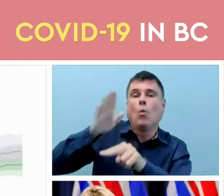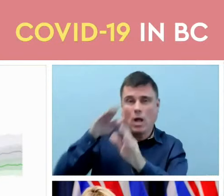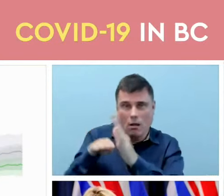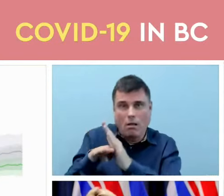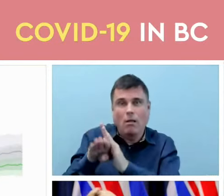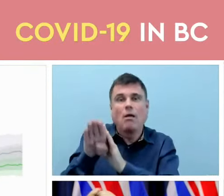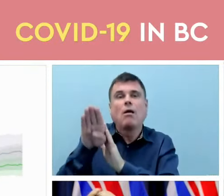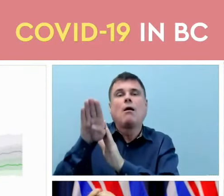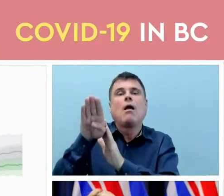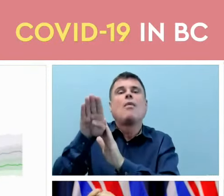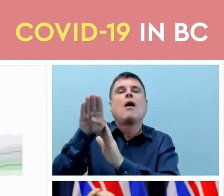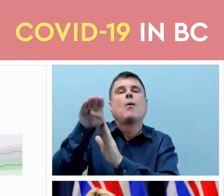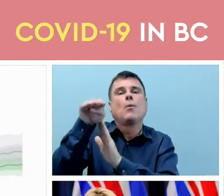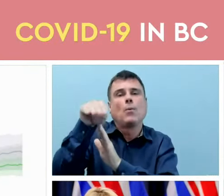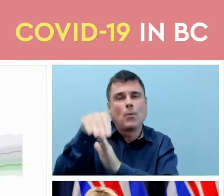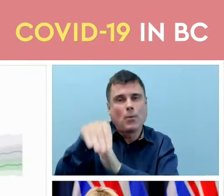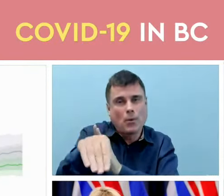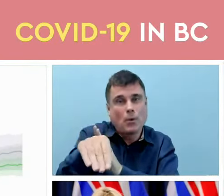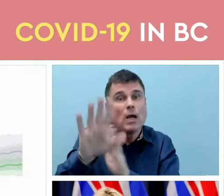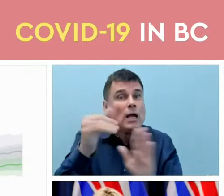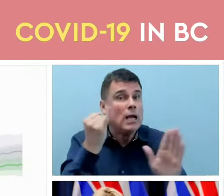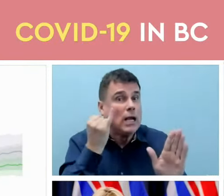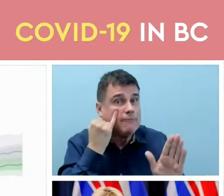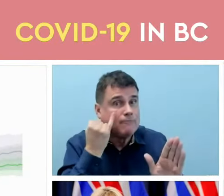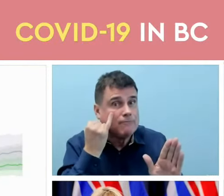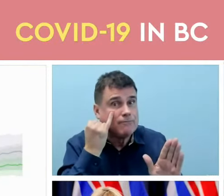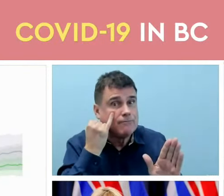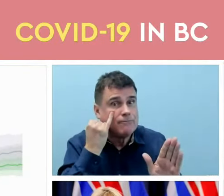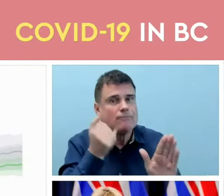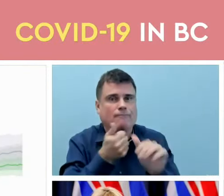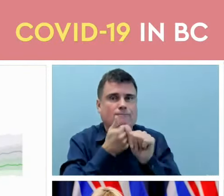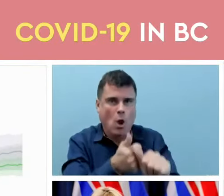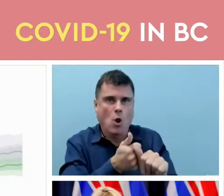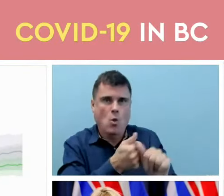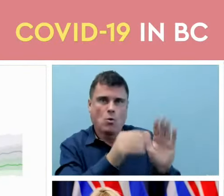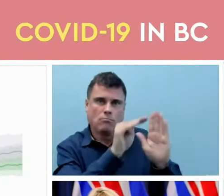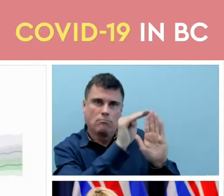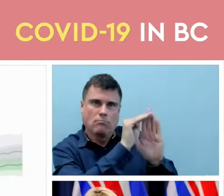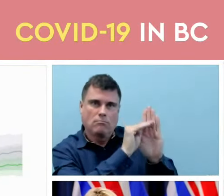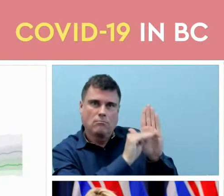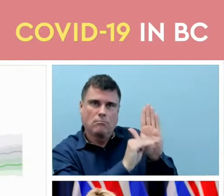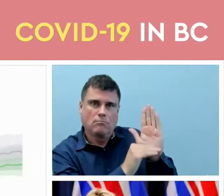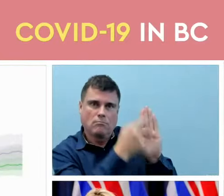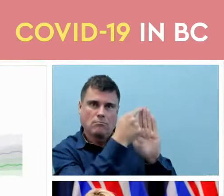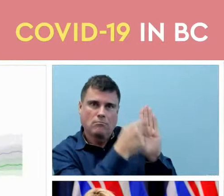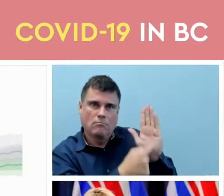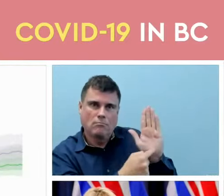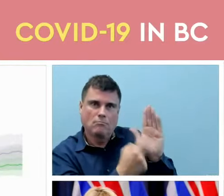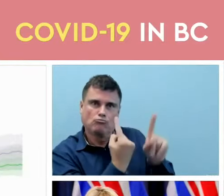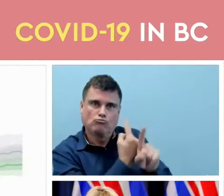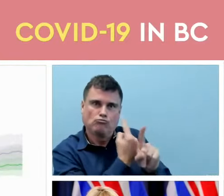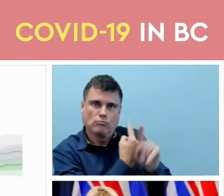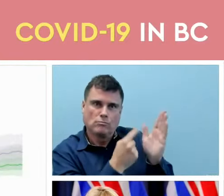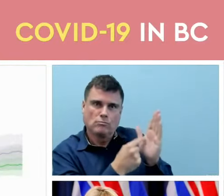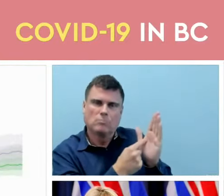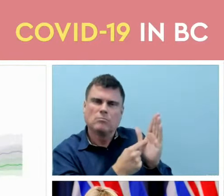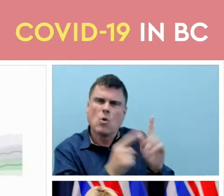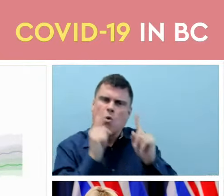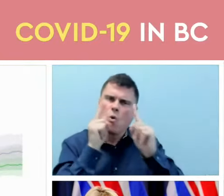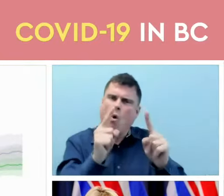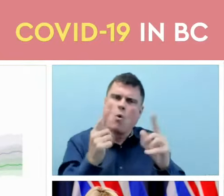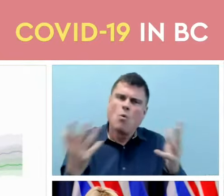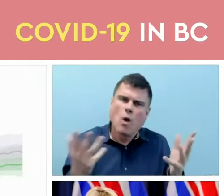continue to do the things that we're doing, in particular to make sure that we're keeping up to date with our